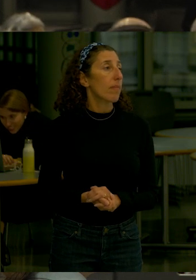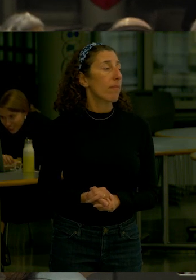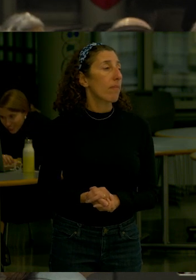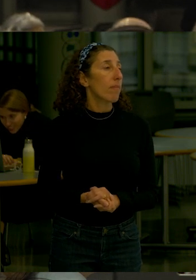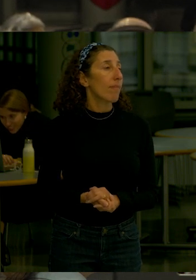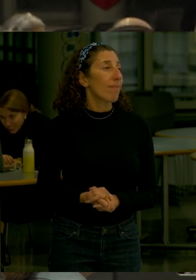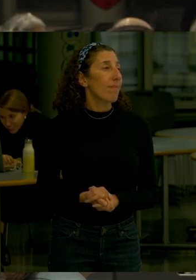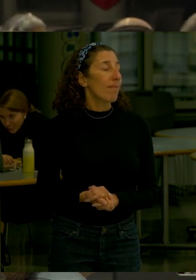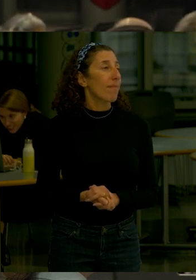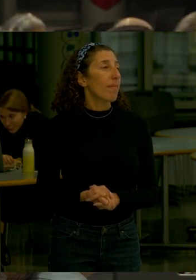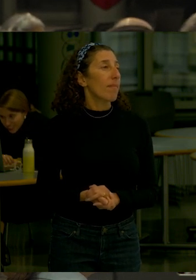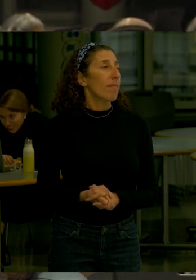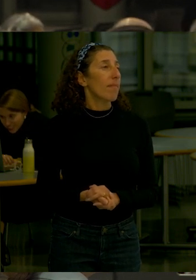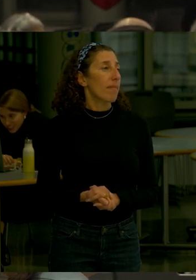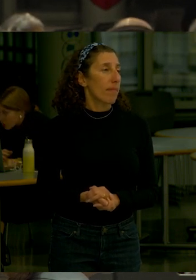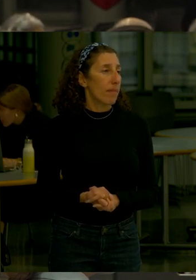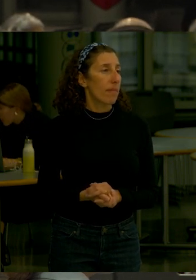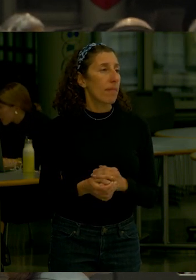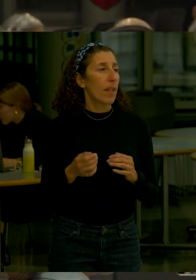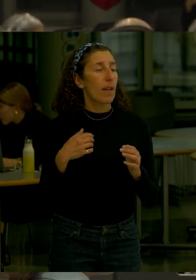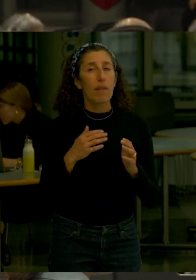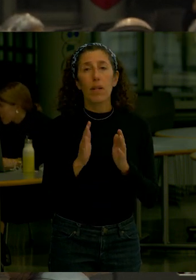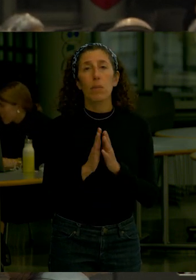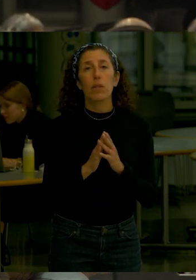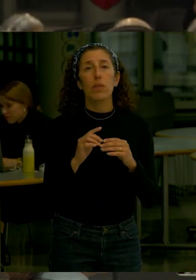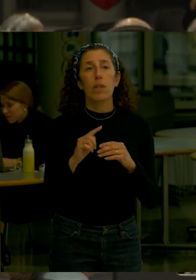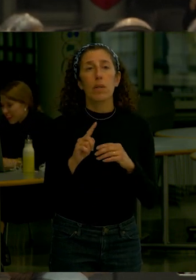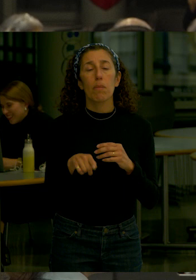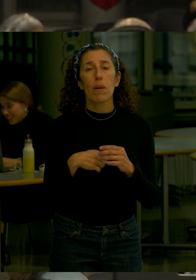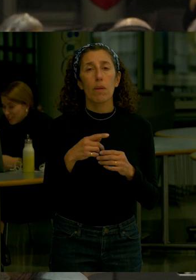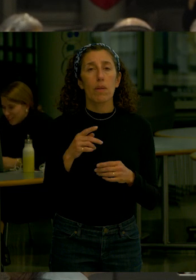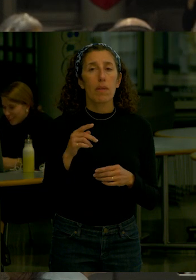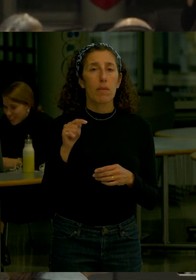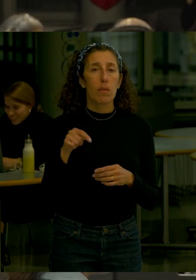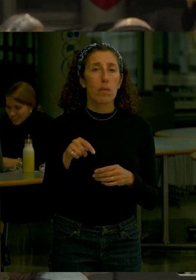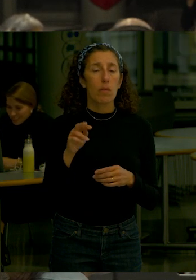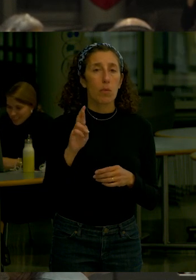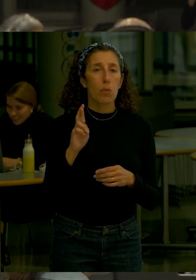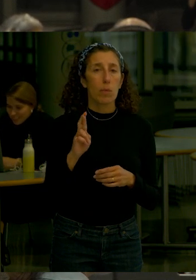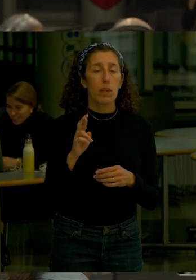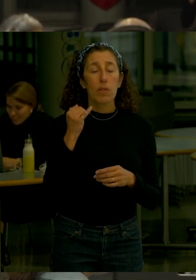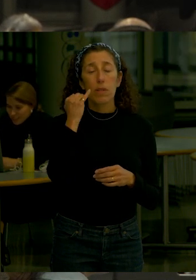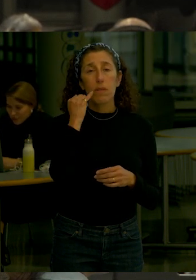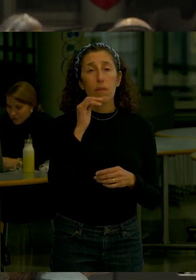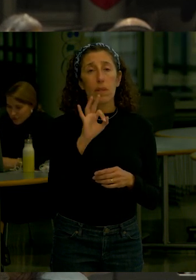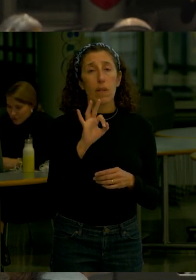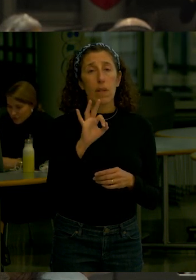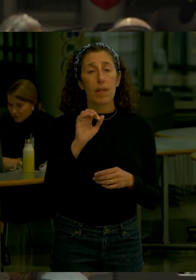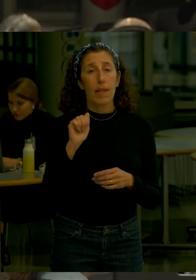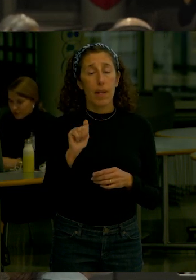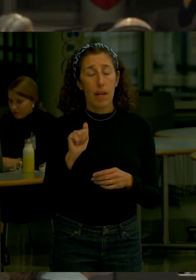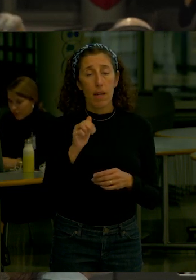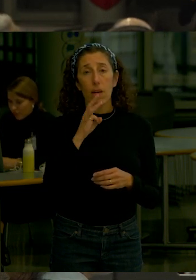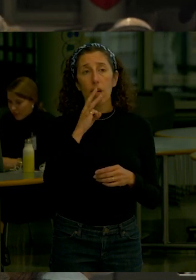my question is also about this reach what is the passability of 9A in the event of a flood like would emergency